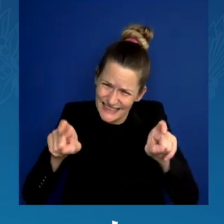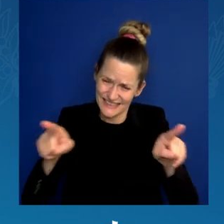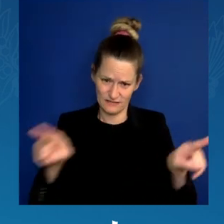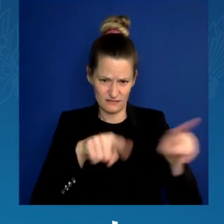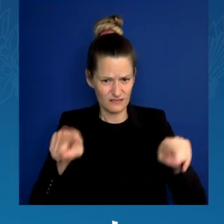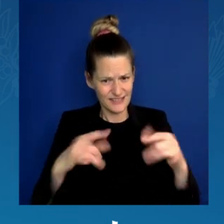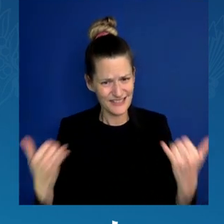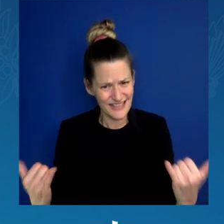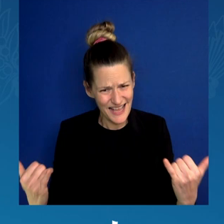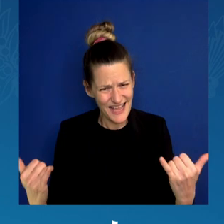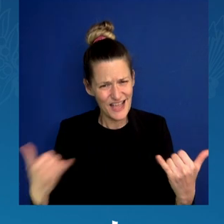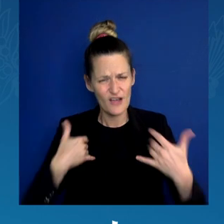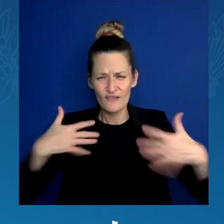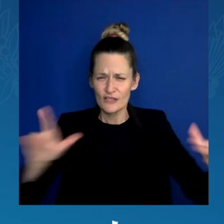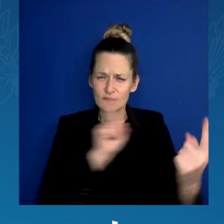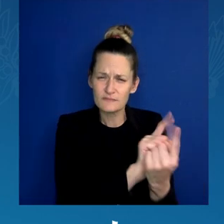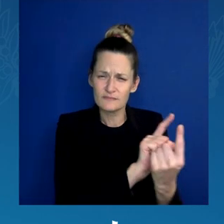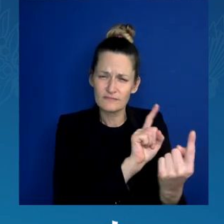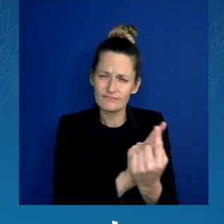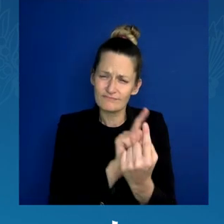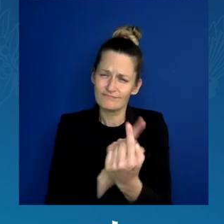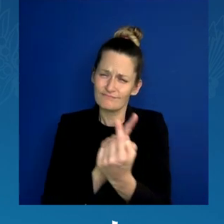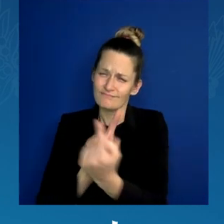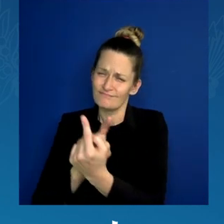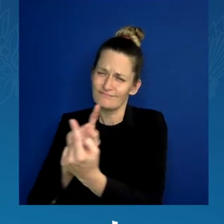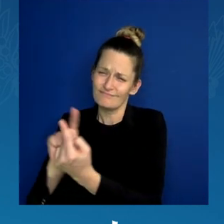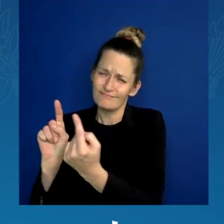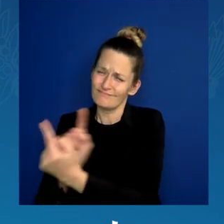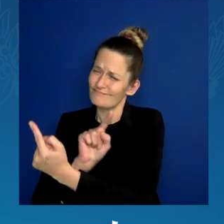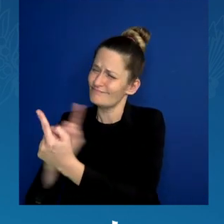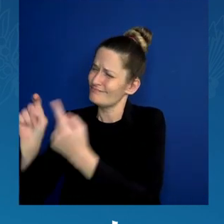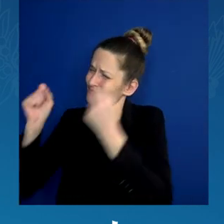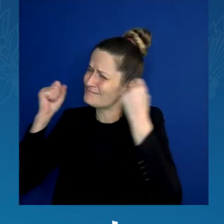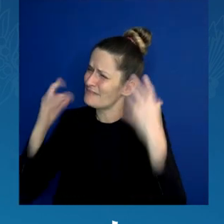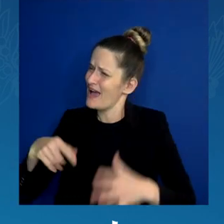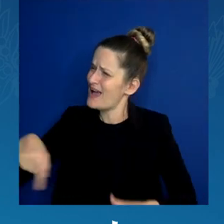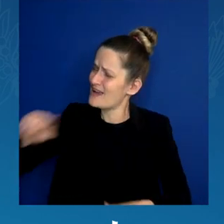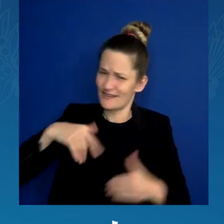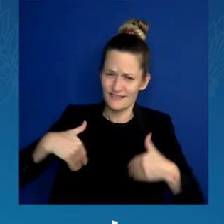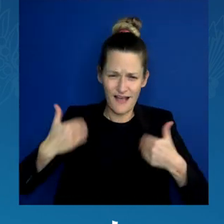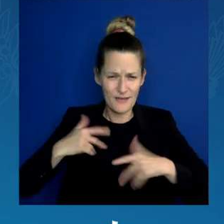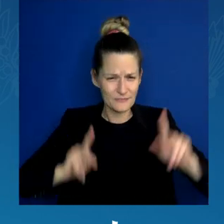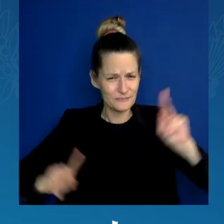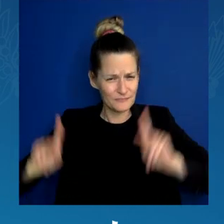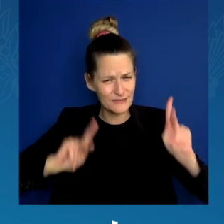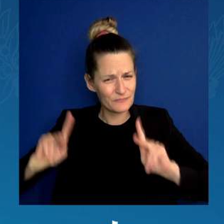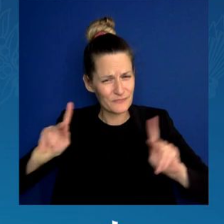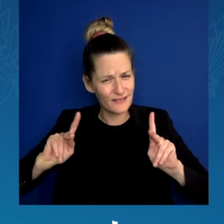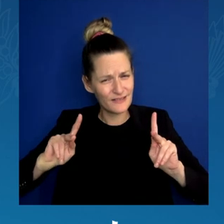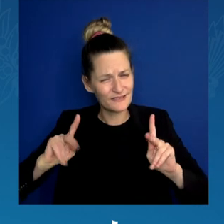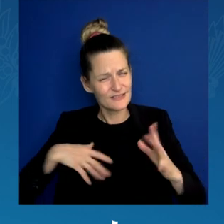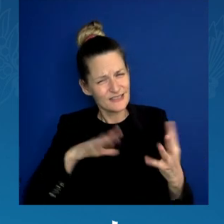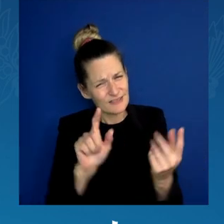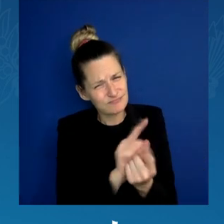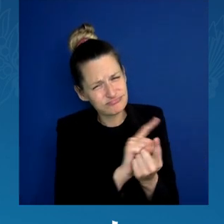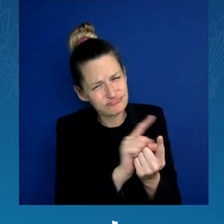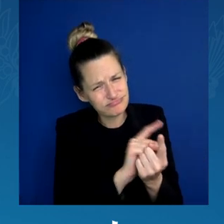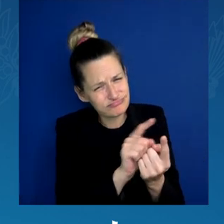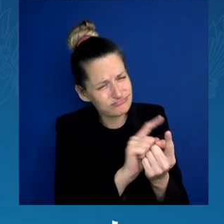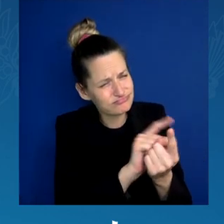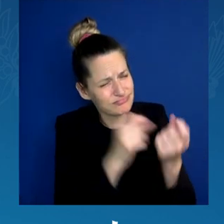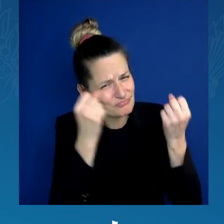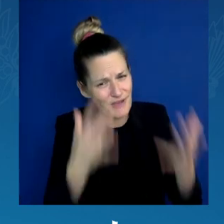young leaders around our nation. So many of you faced challenges during the